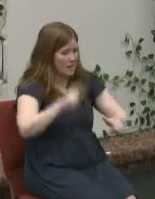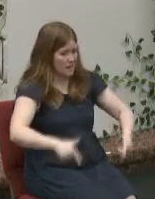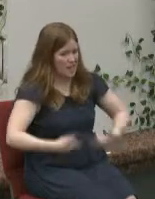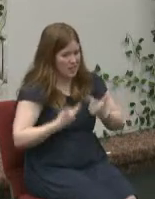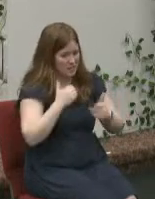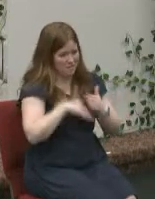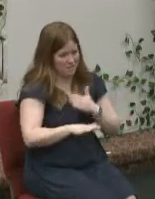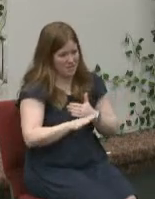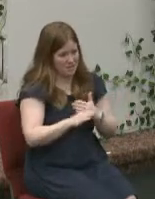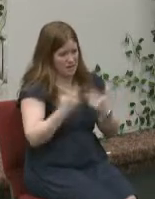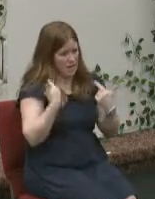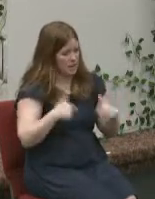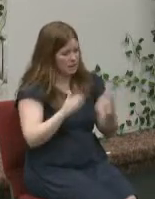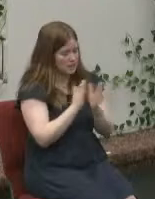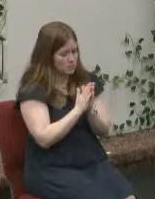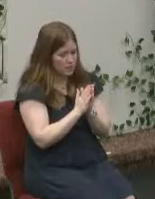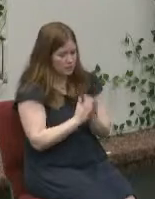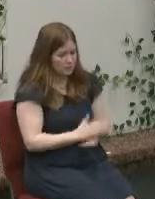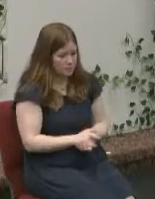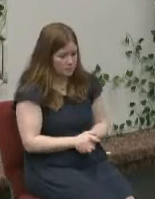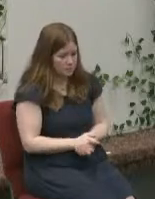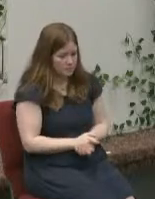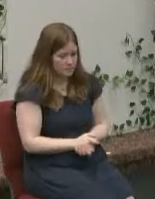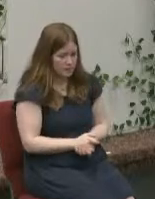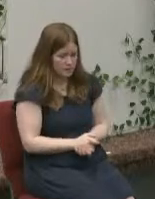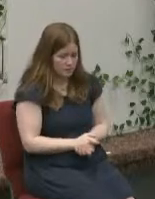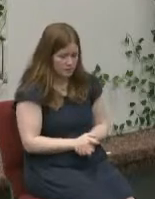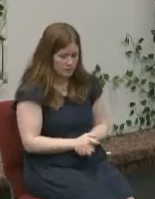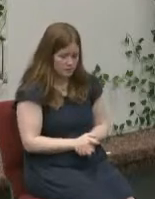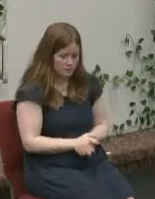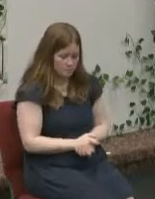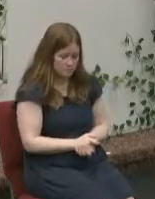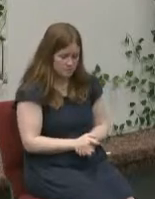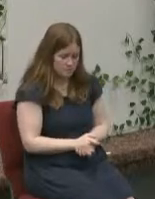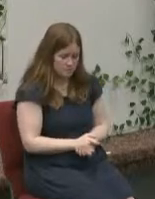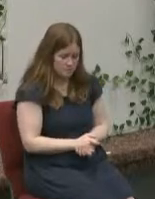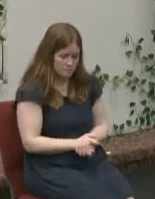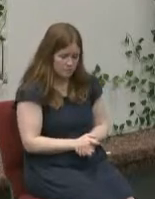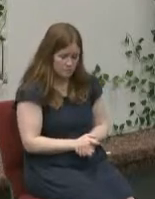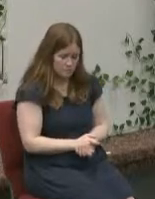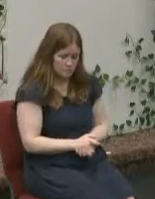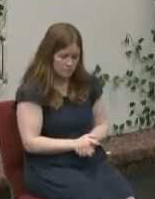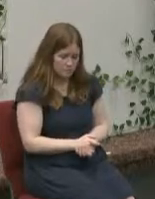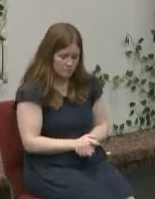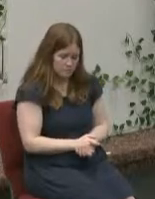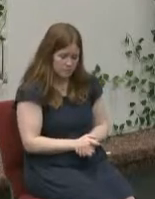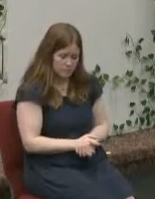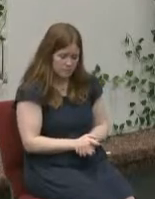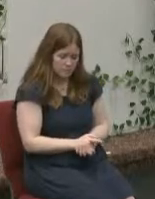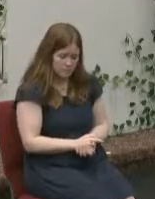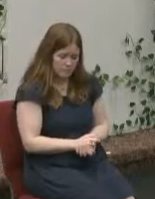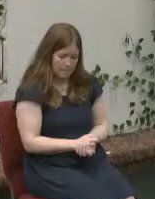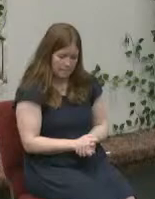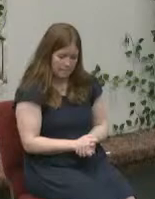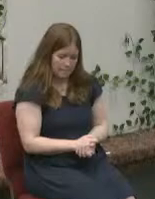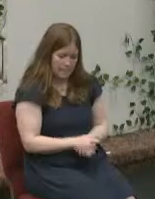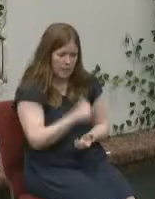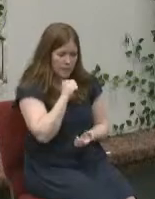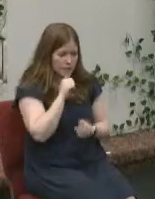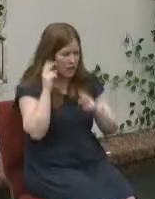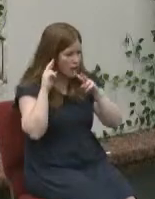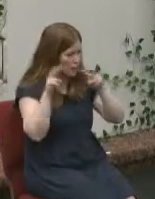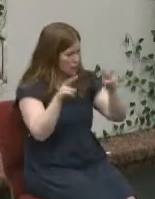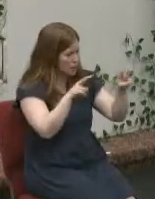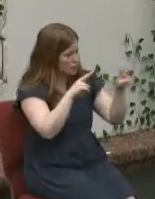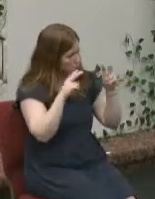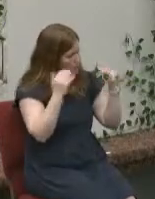every head bowed and